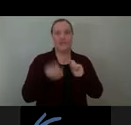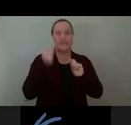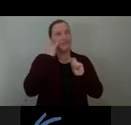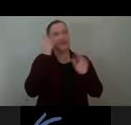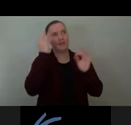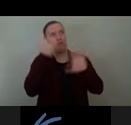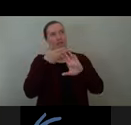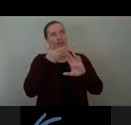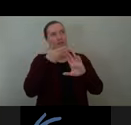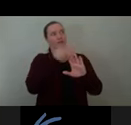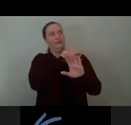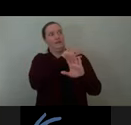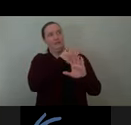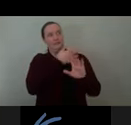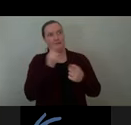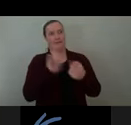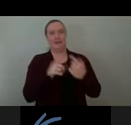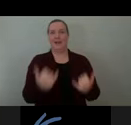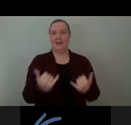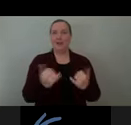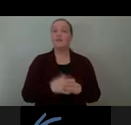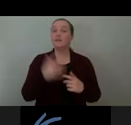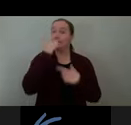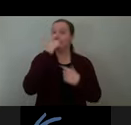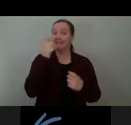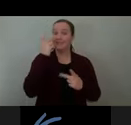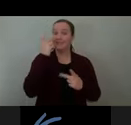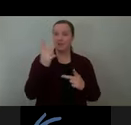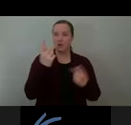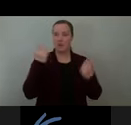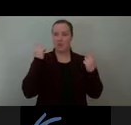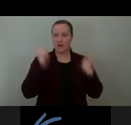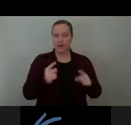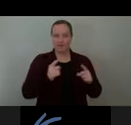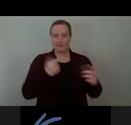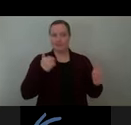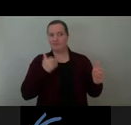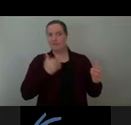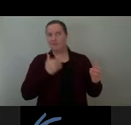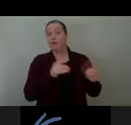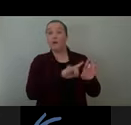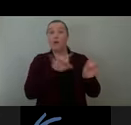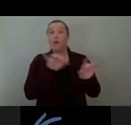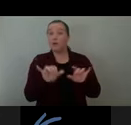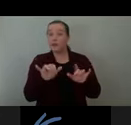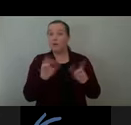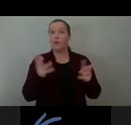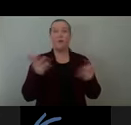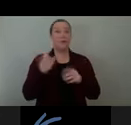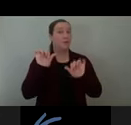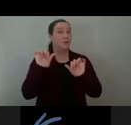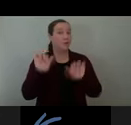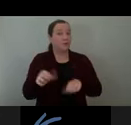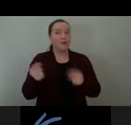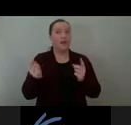interesting is to see between those moments what happened and what could have happened. That's why we talk about the